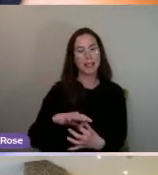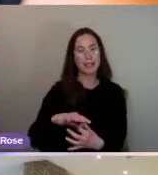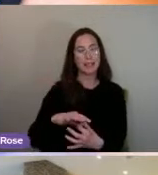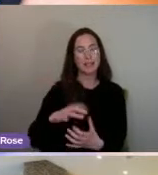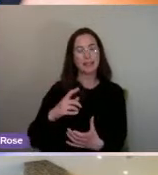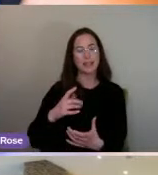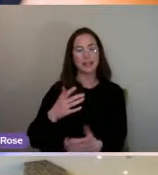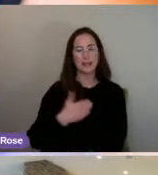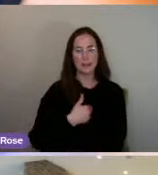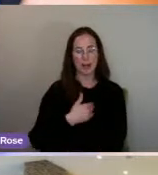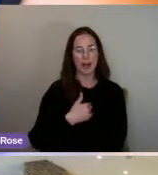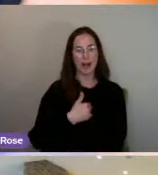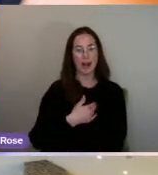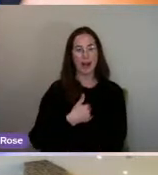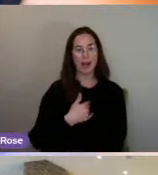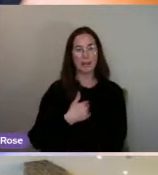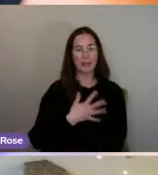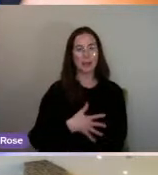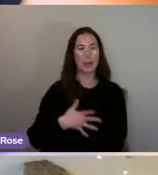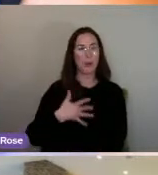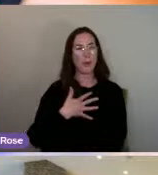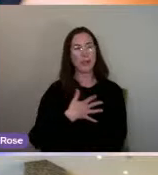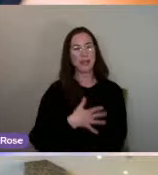because he's always there in everything that I do.